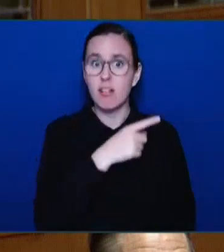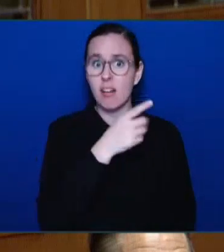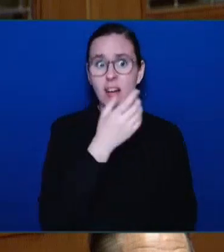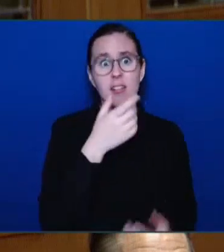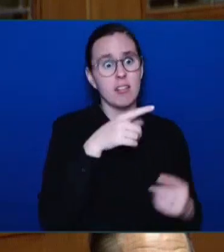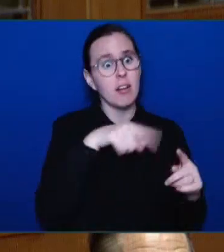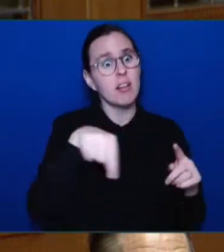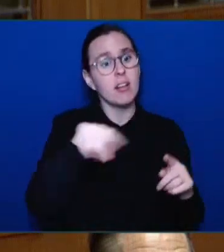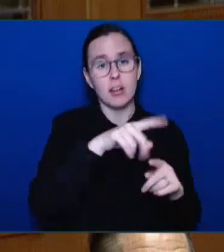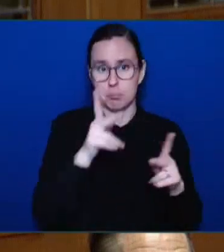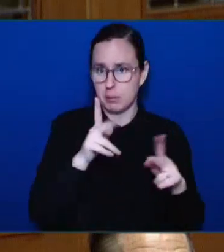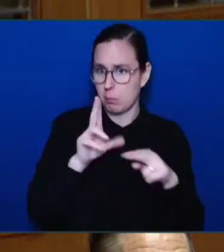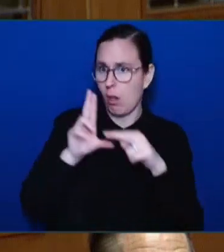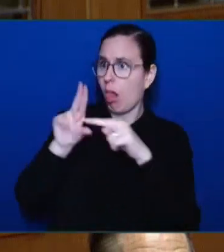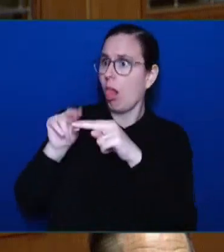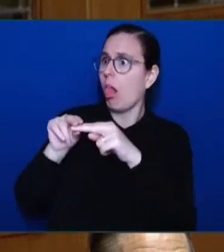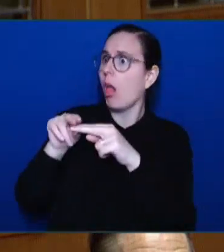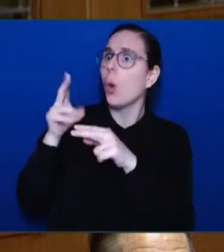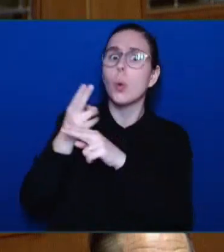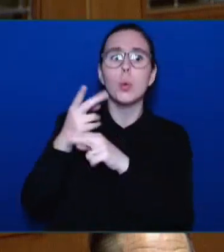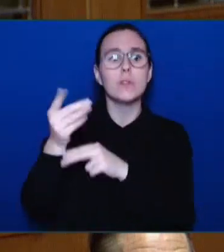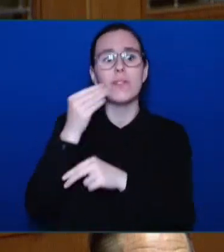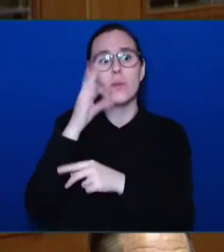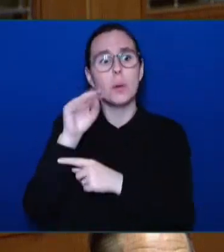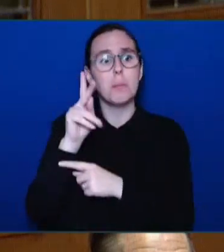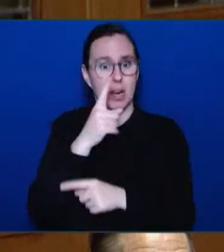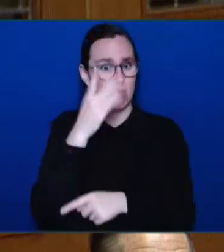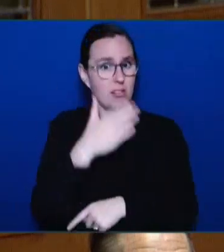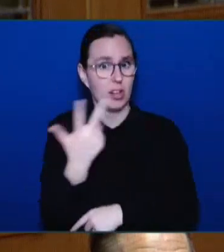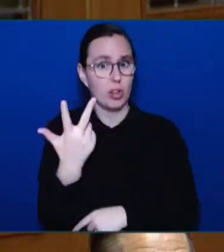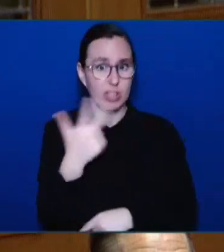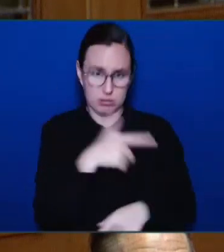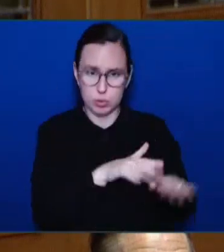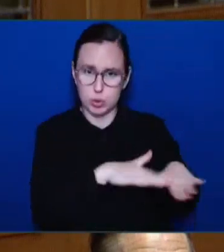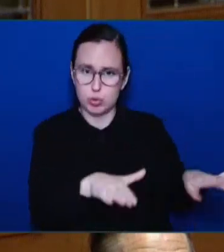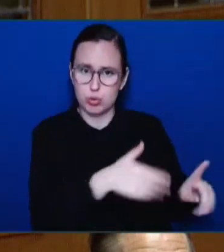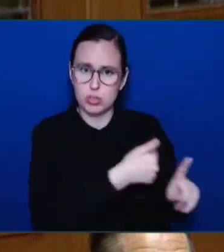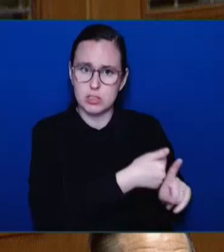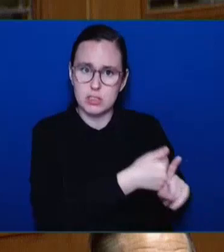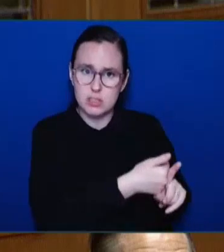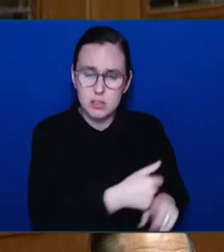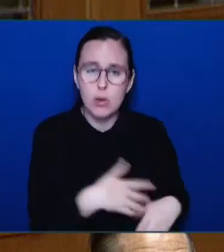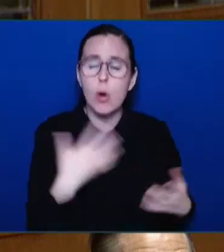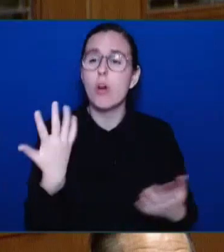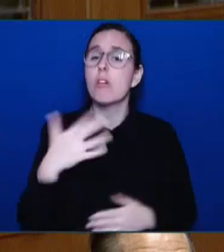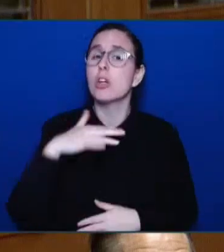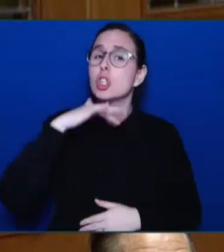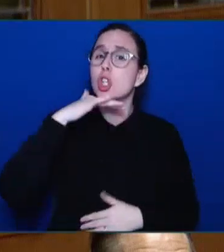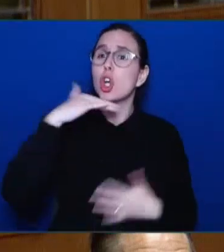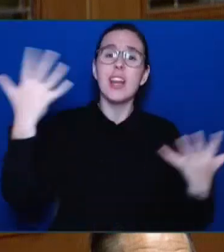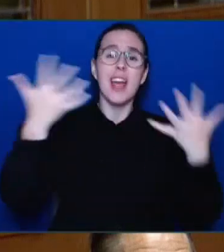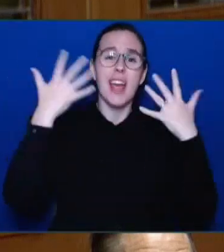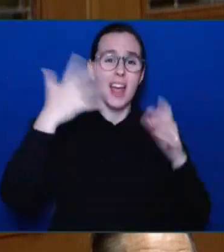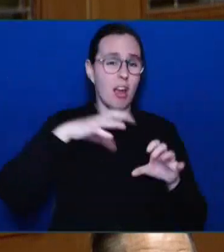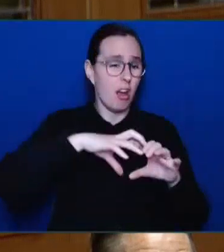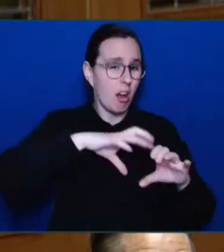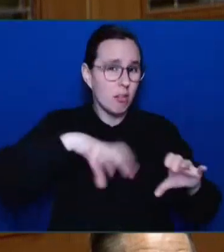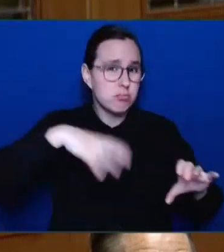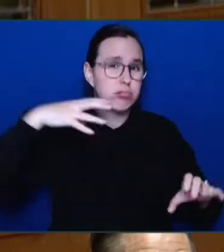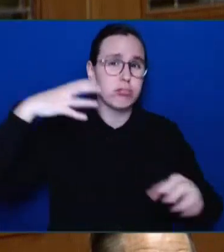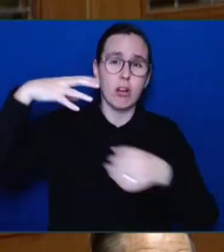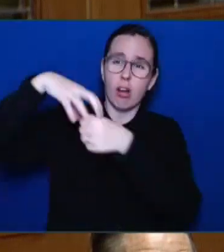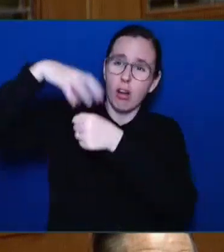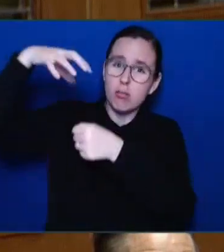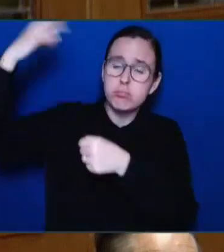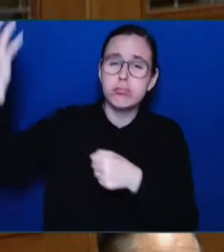Smoke damage to young lungs can cause lifelong health issues, including asthma. Lack of access to mental health supports for kids growing